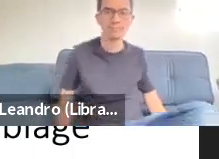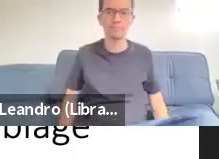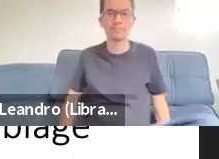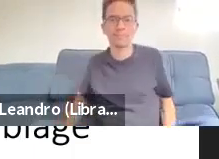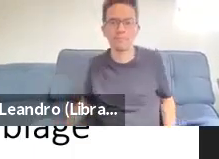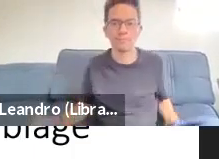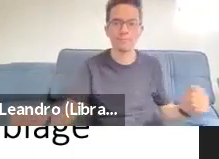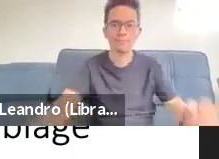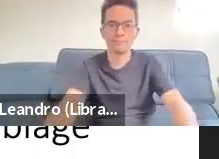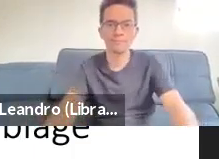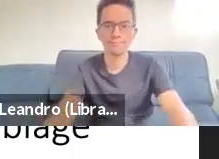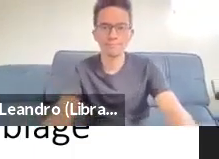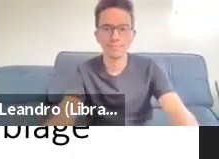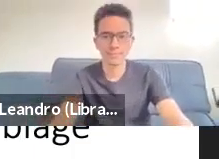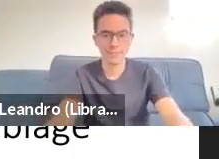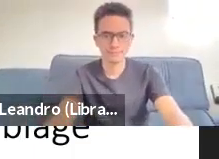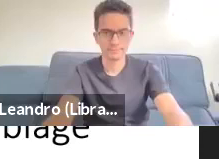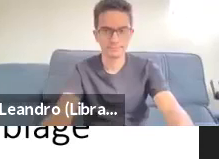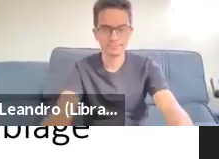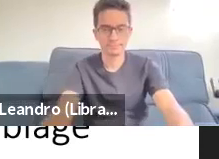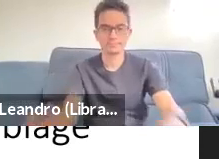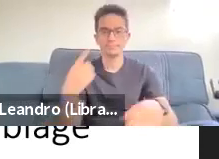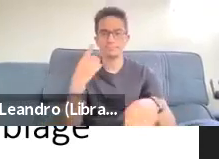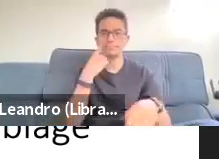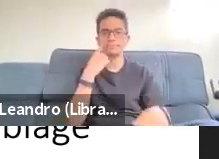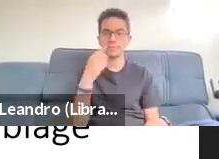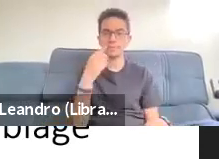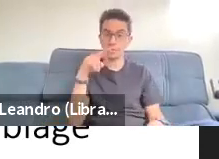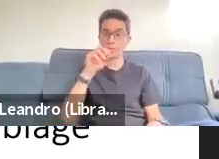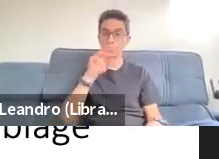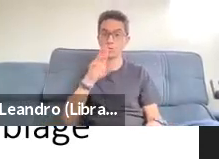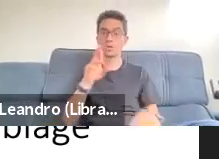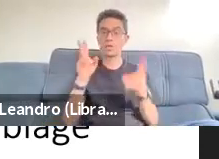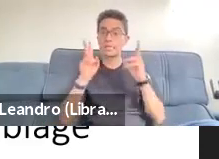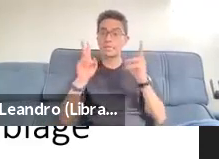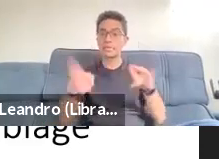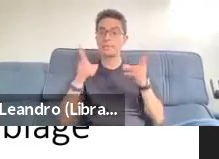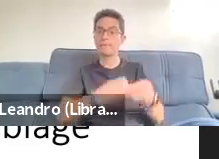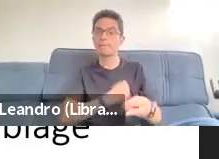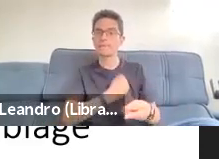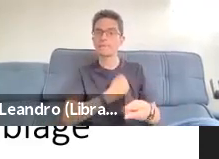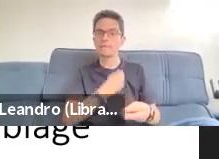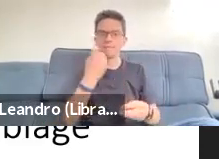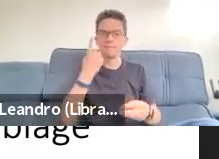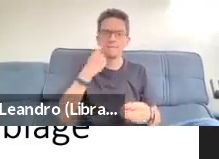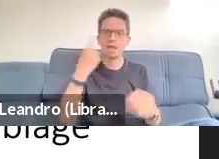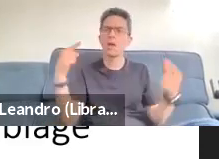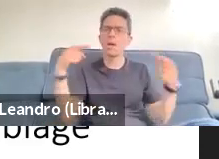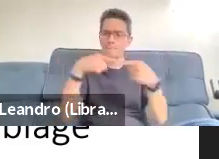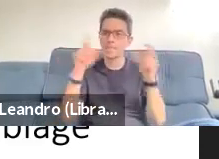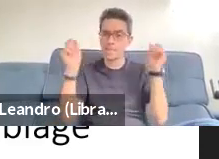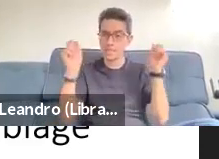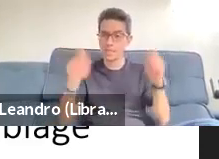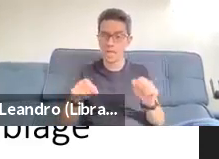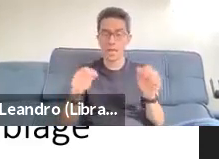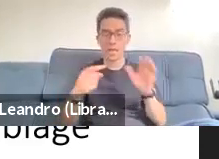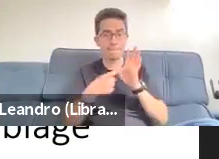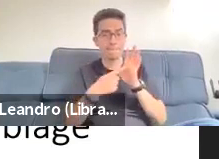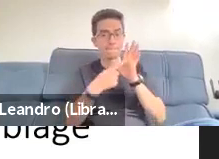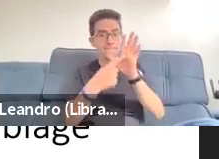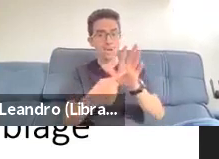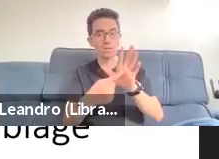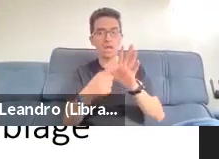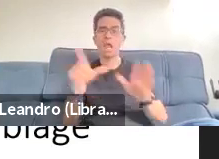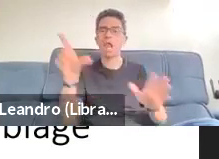and in yoga classes that she was attending. And she recalled specifically conversations with Julie about possible